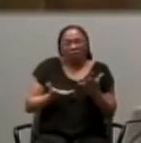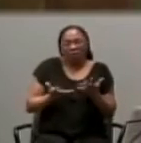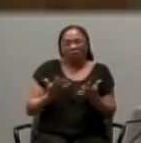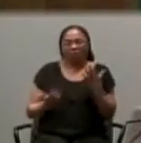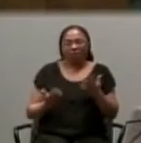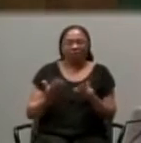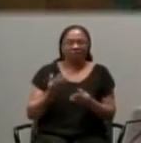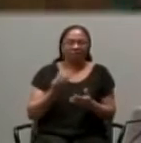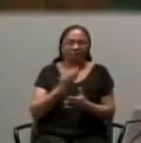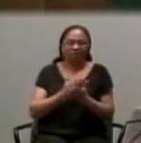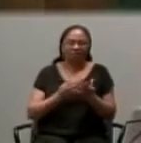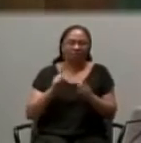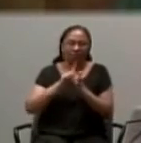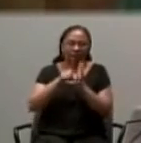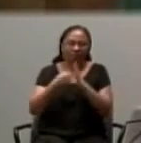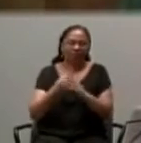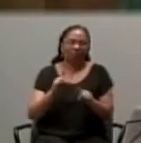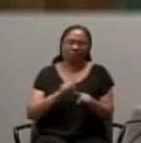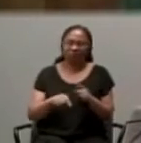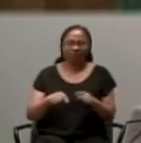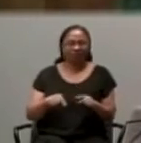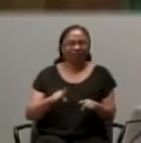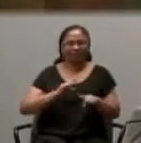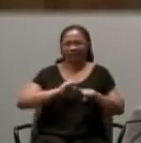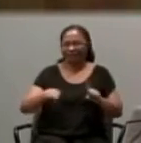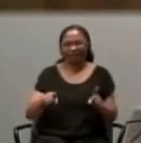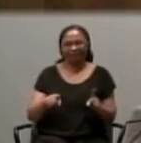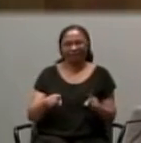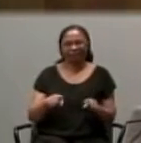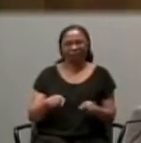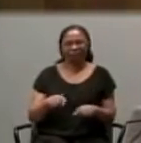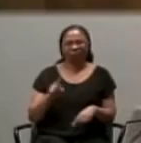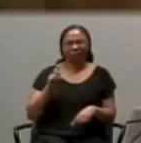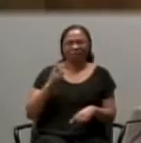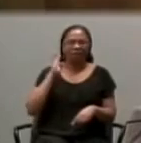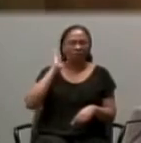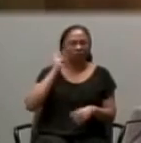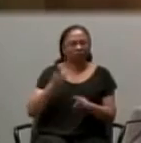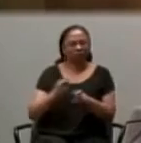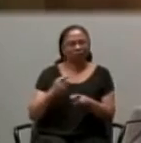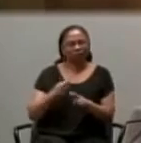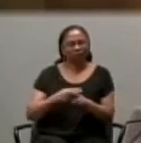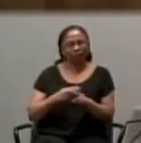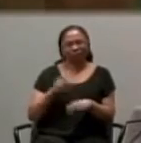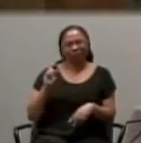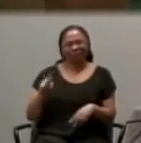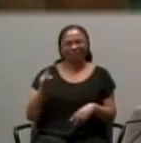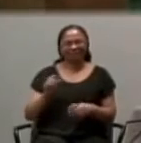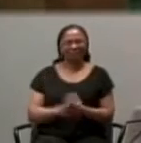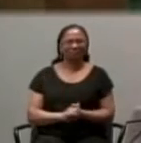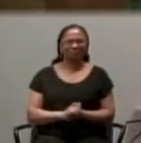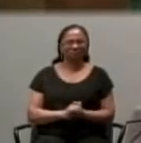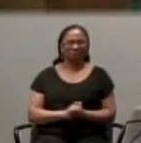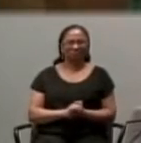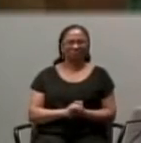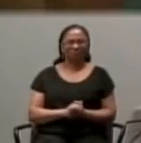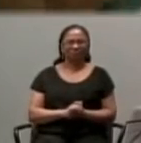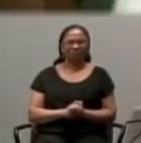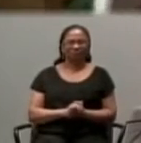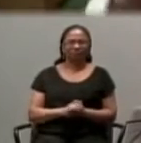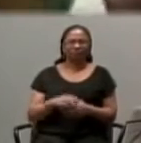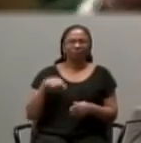However, that is not the case. So we will subject ourselves as best as we could to